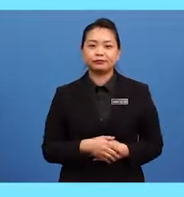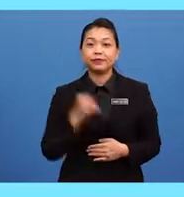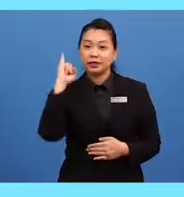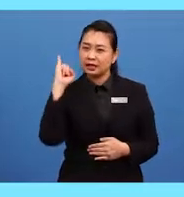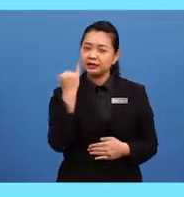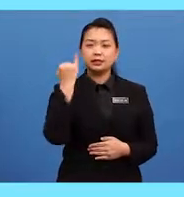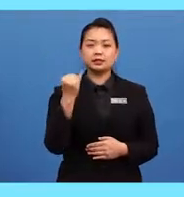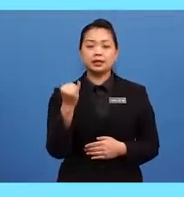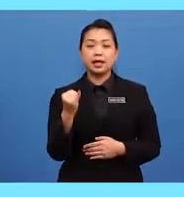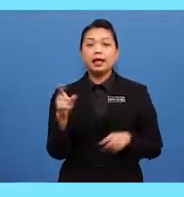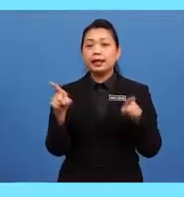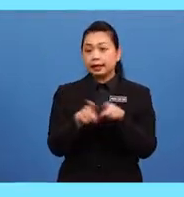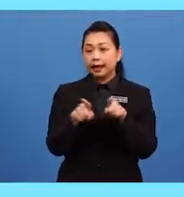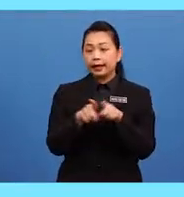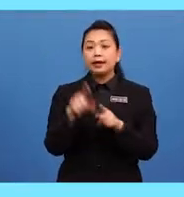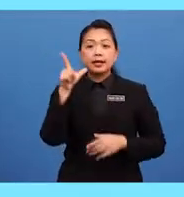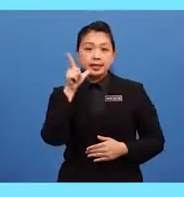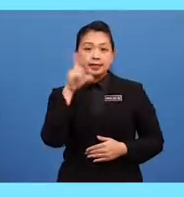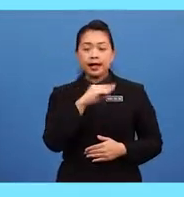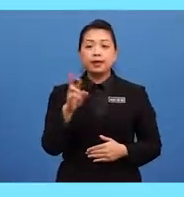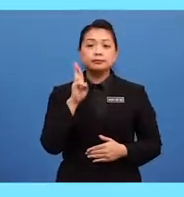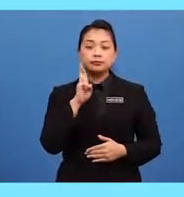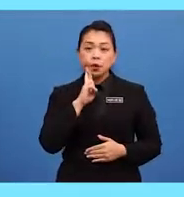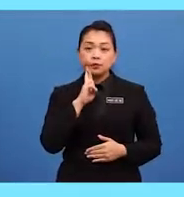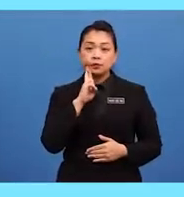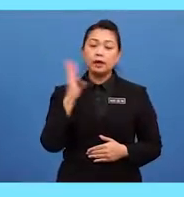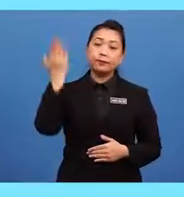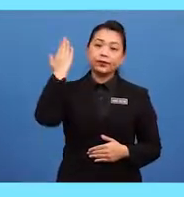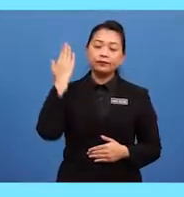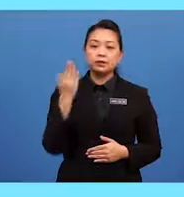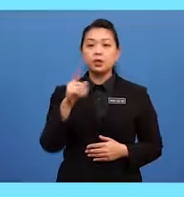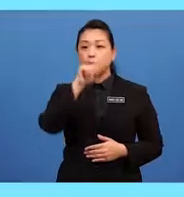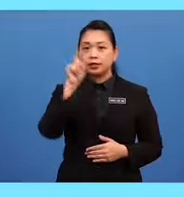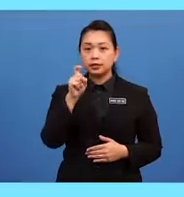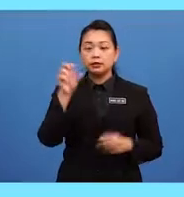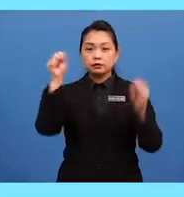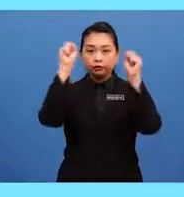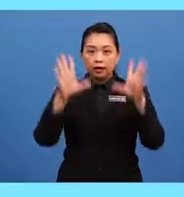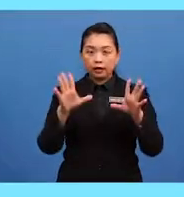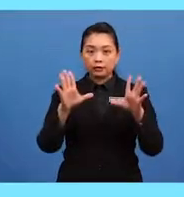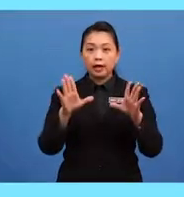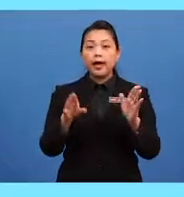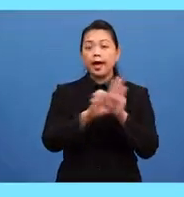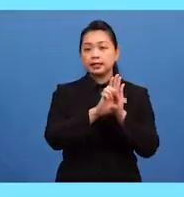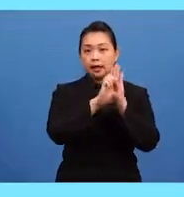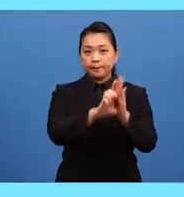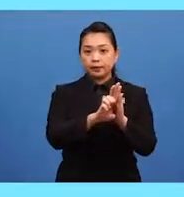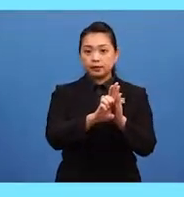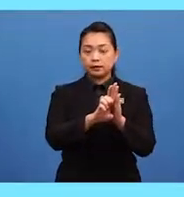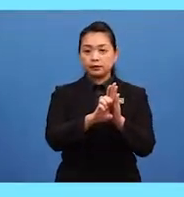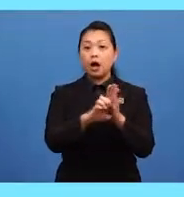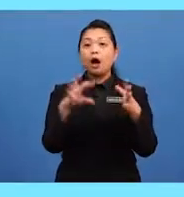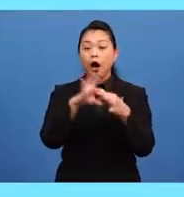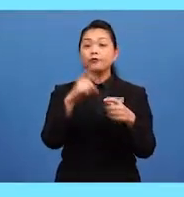like Lisa and Rose in the previous question, Shah Alam is also an example of proper nouns.